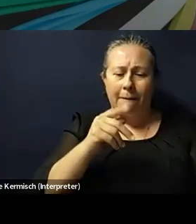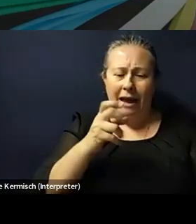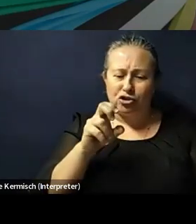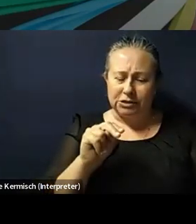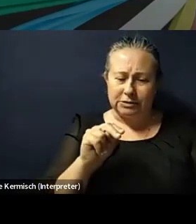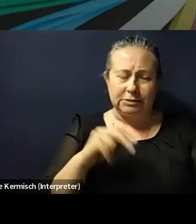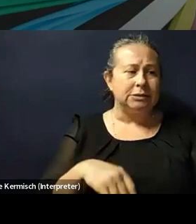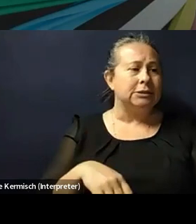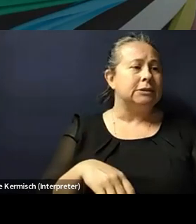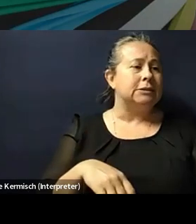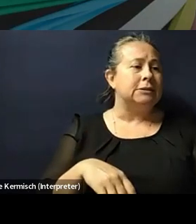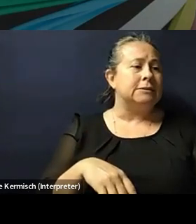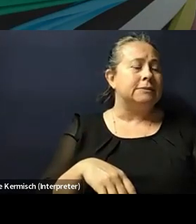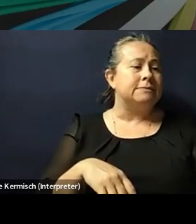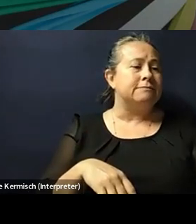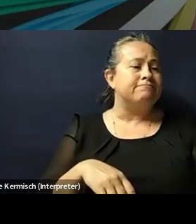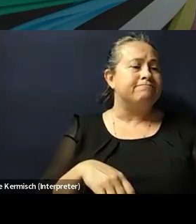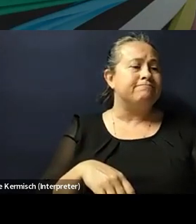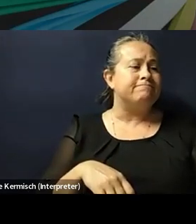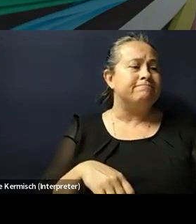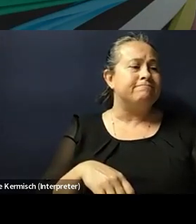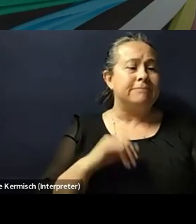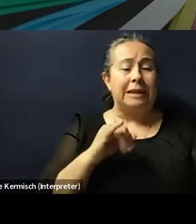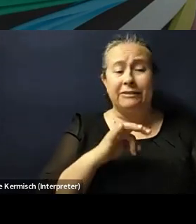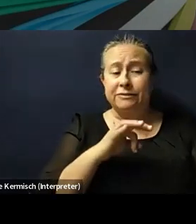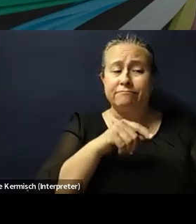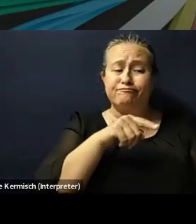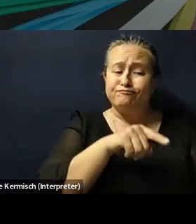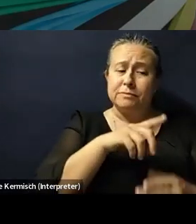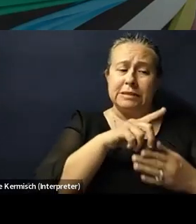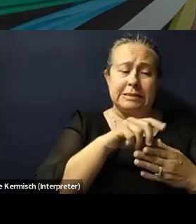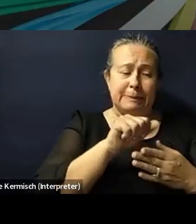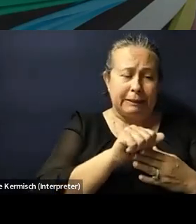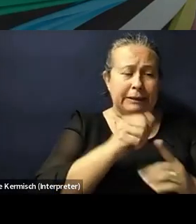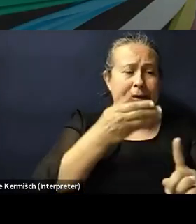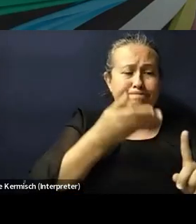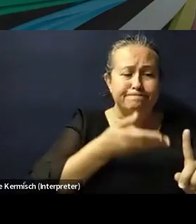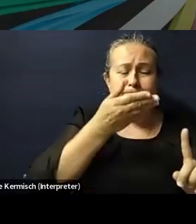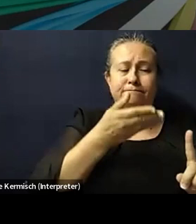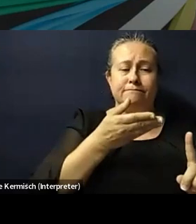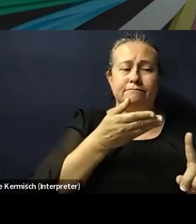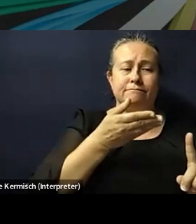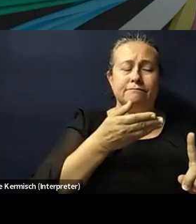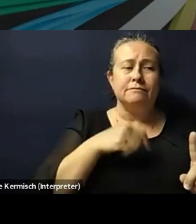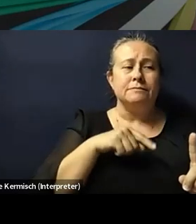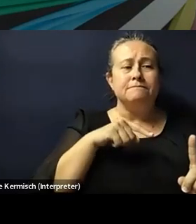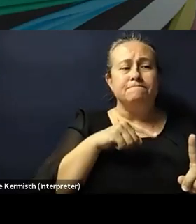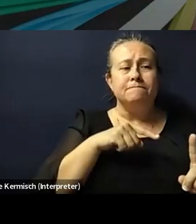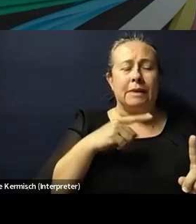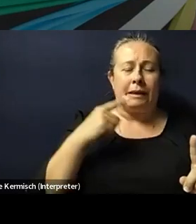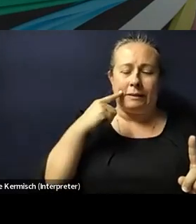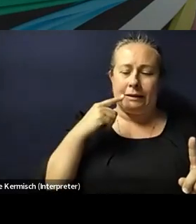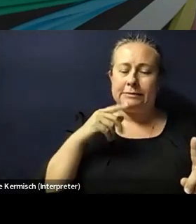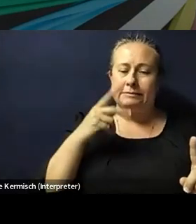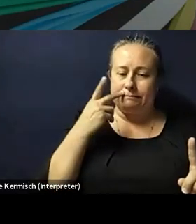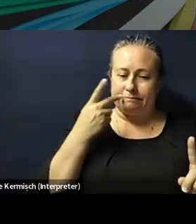just interpersonally, you know, I think what you see